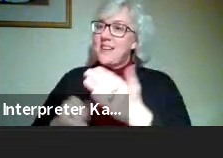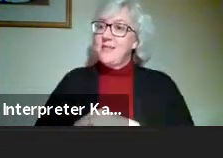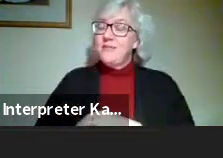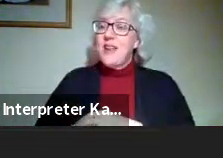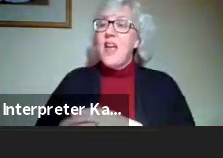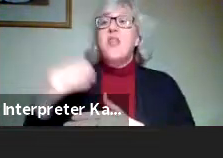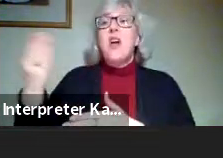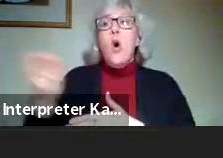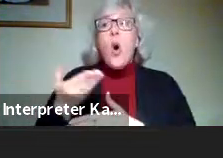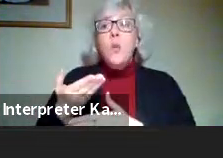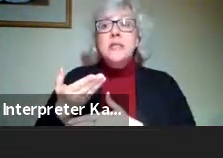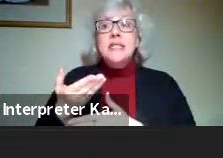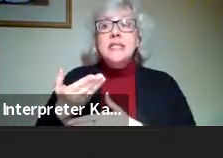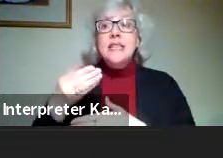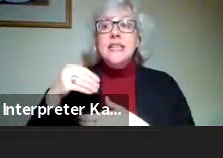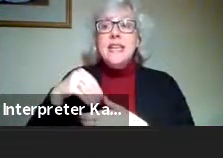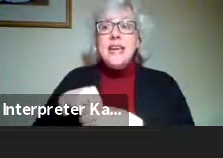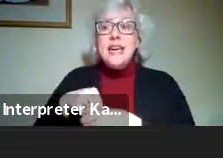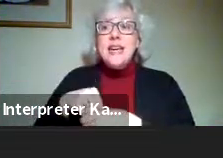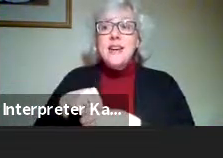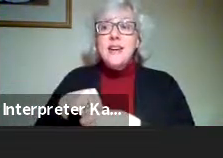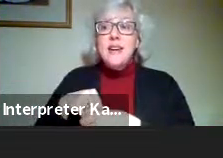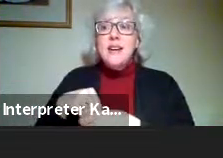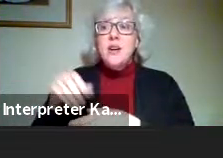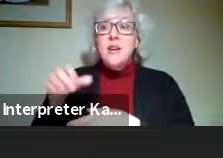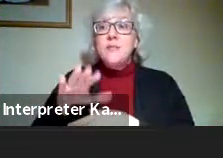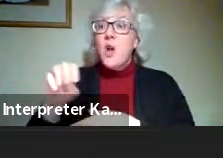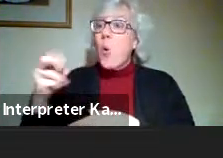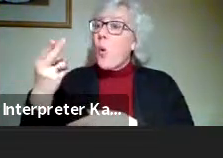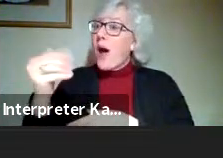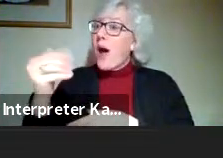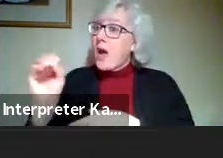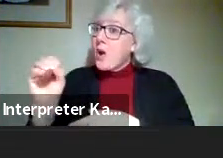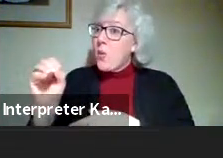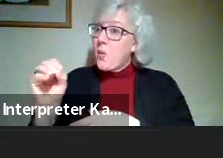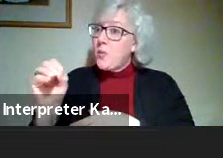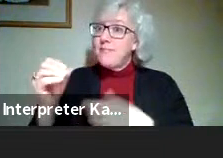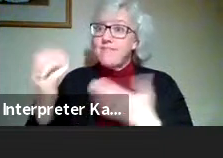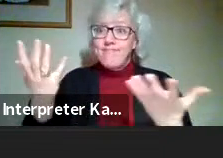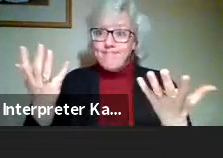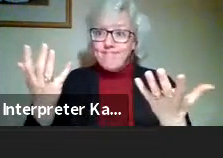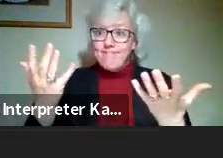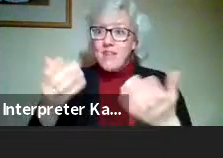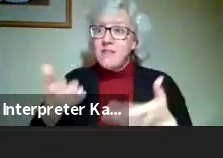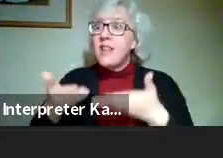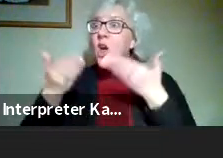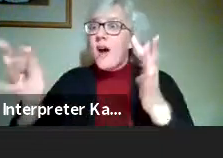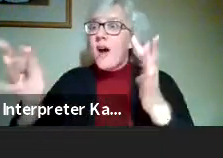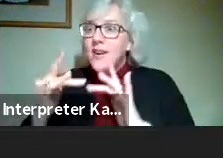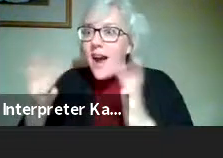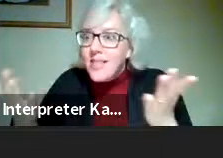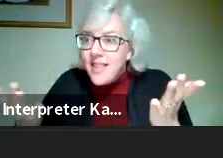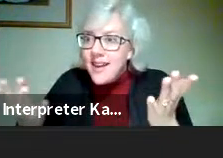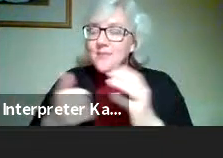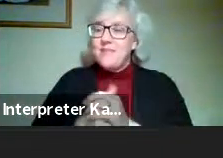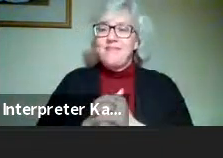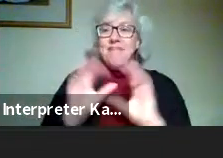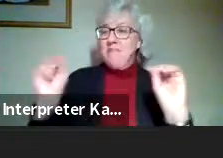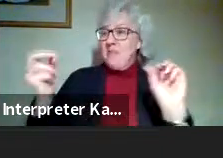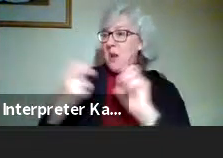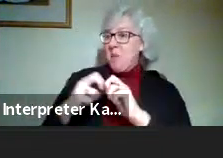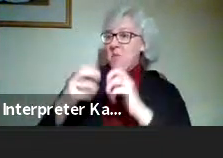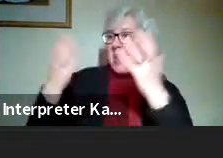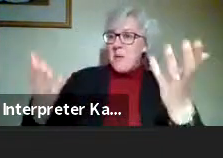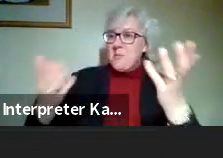hosted in, their location is in Ohio, but because they offer an online program, no problem.